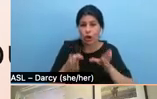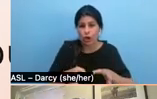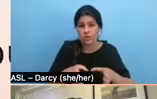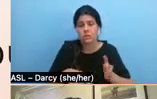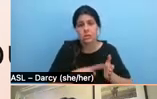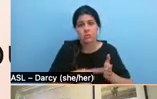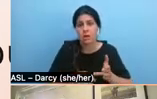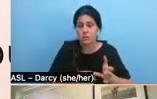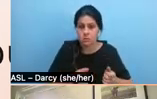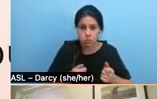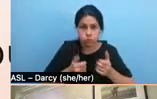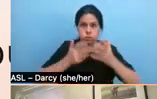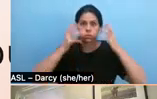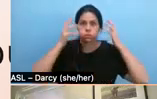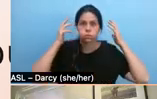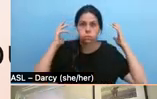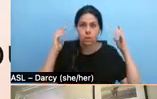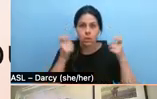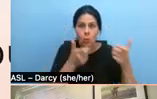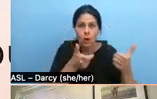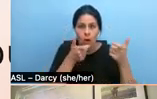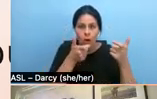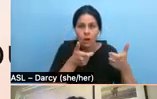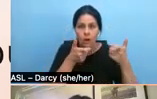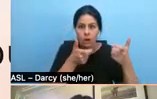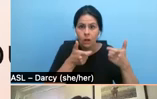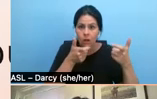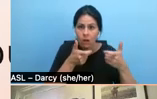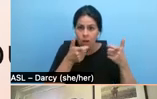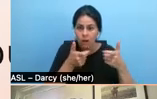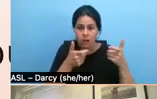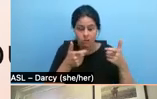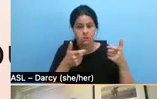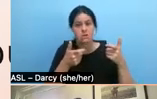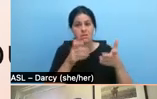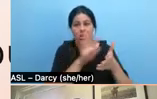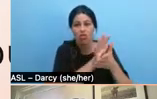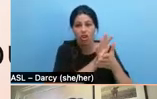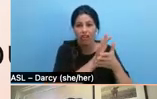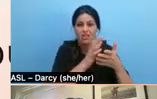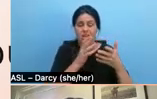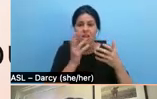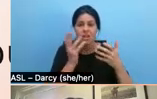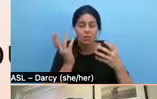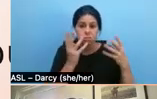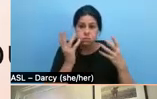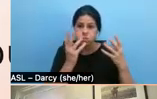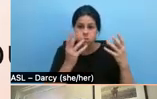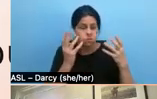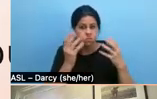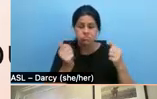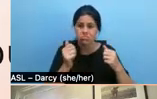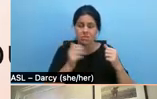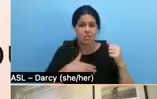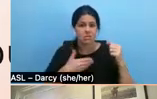onslaught of footage that can be really upsetting and asking participants to kind of relive perhaps a traumatic